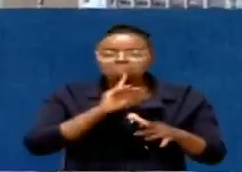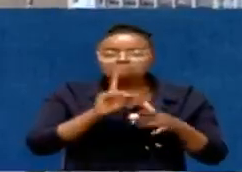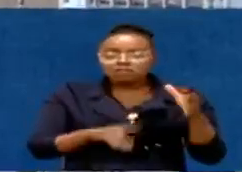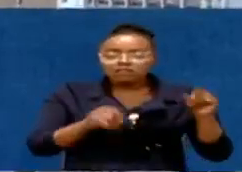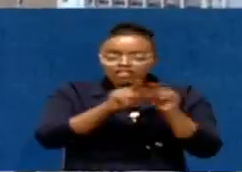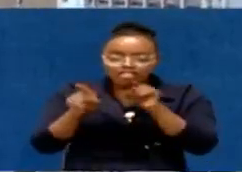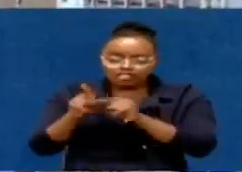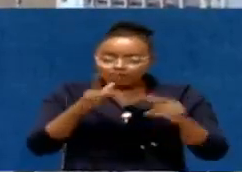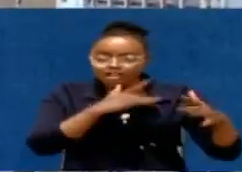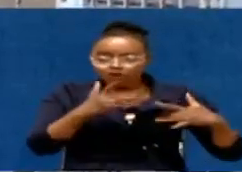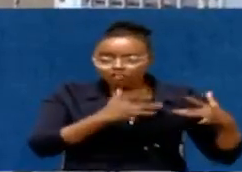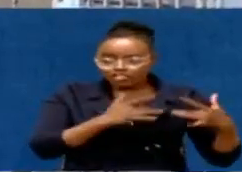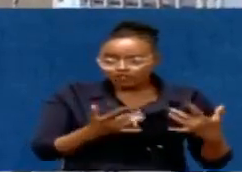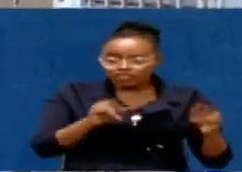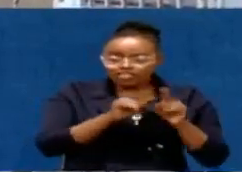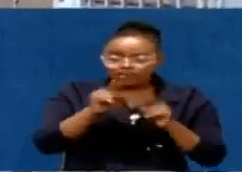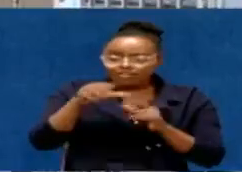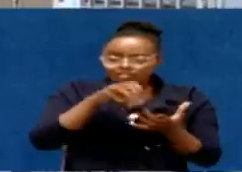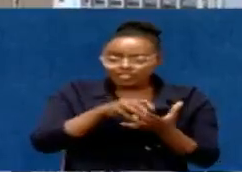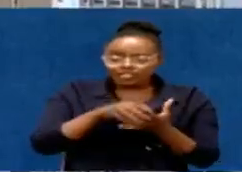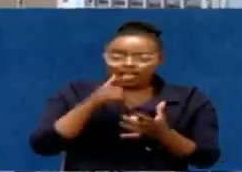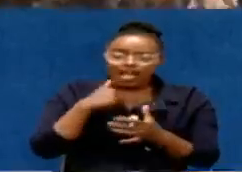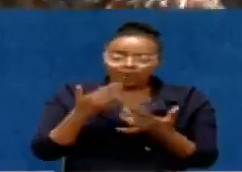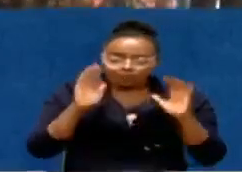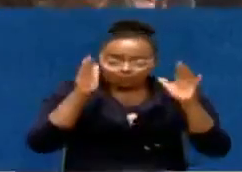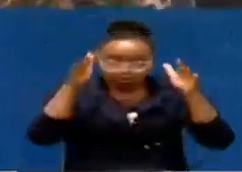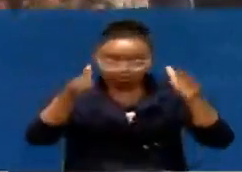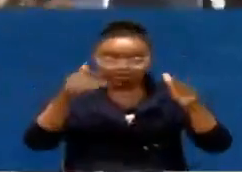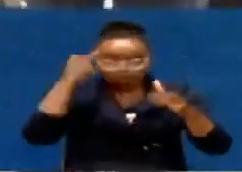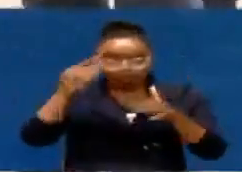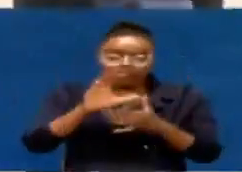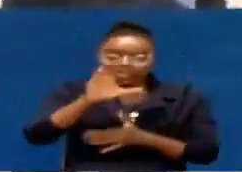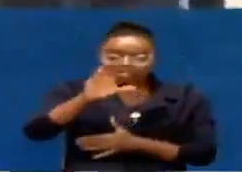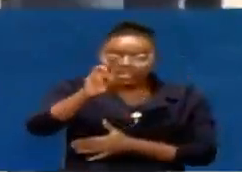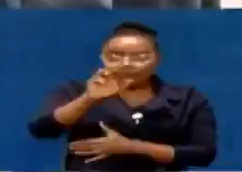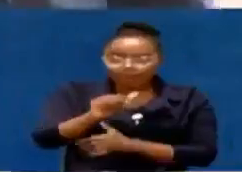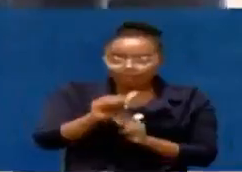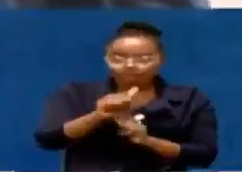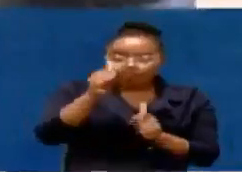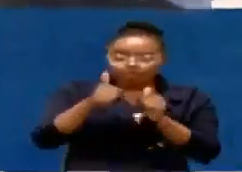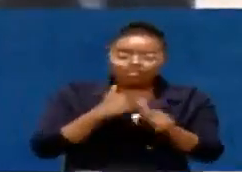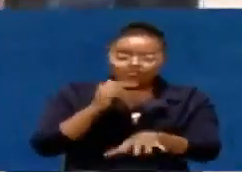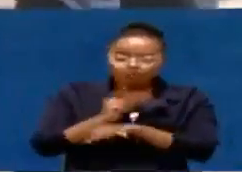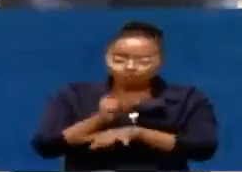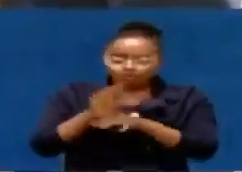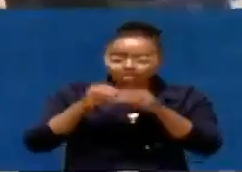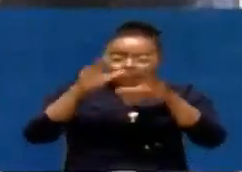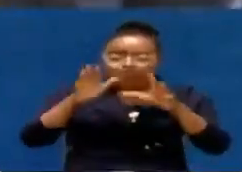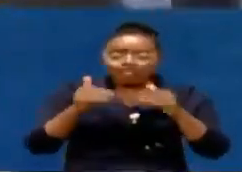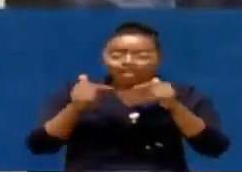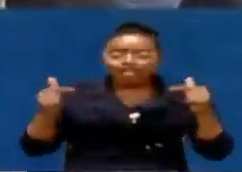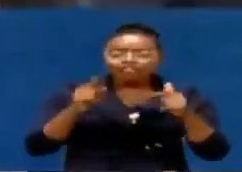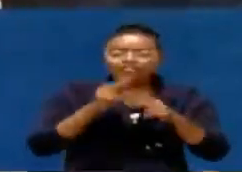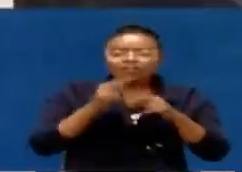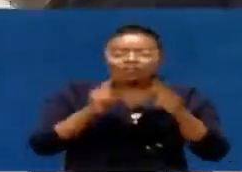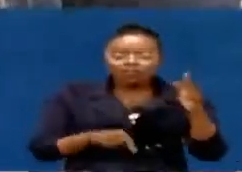similar concerns. Such cases have attracted the attention of the Capital Markets Authority, which has warned investors against what